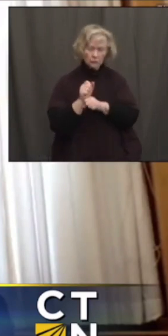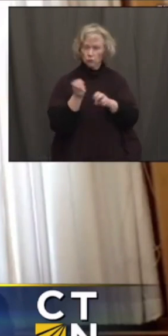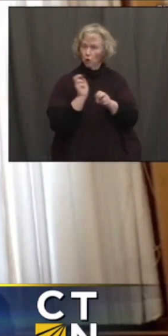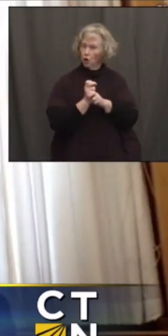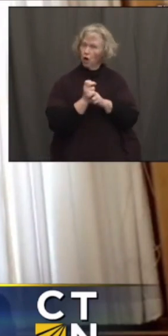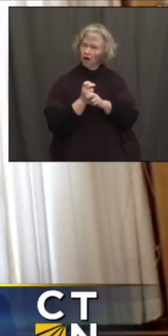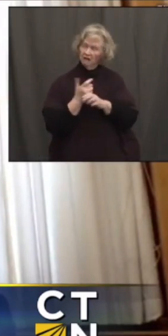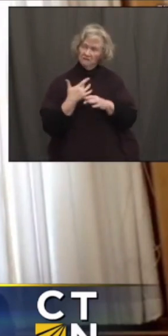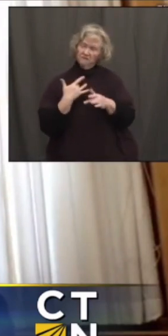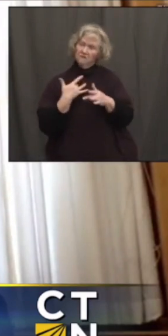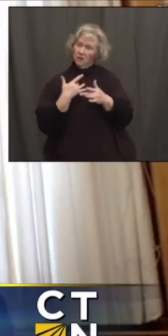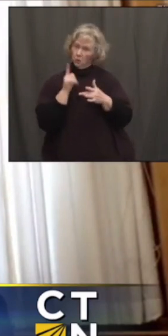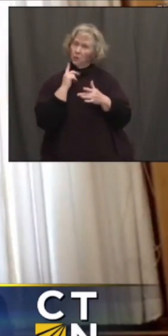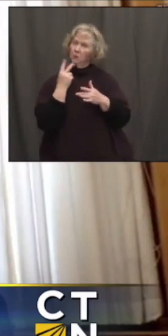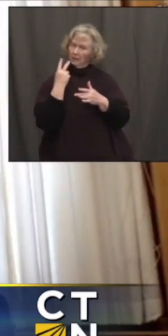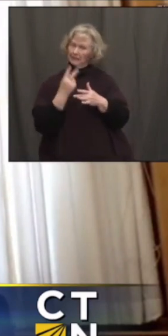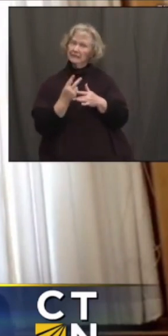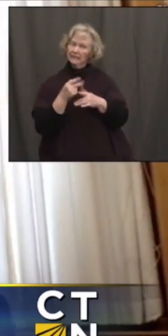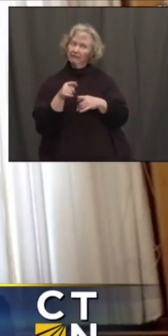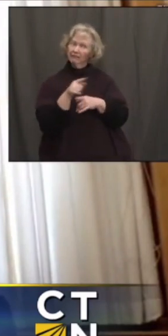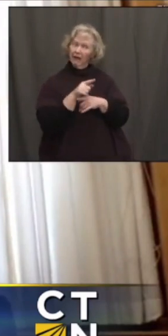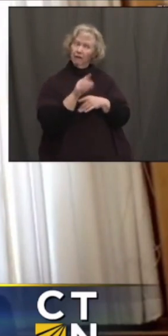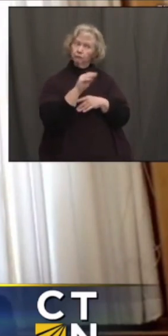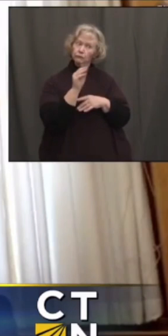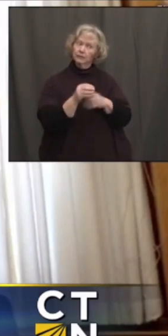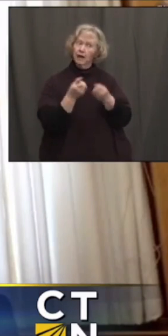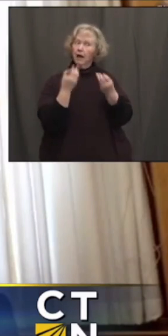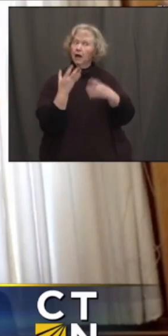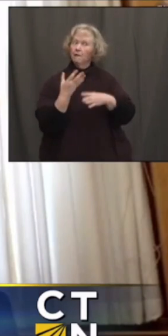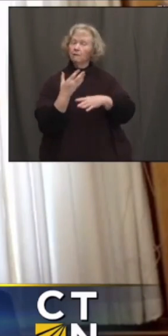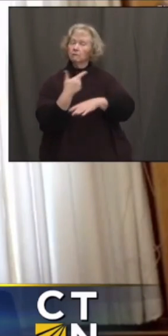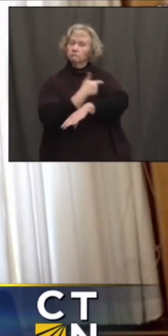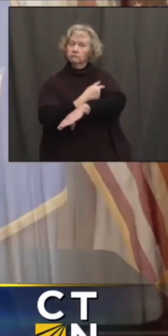you know, improvements in those vaccination rates in the coming weeks.